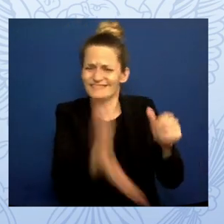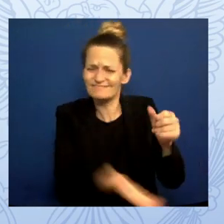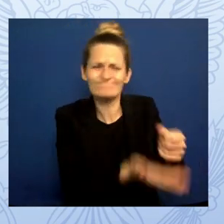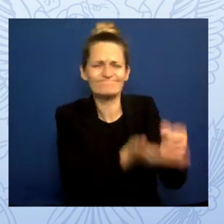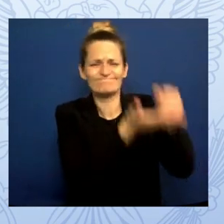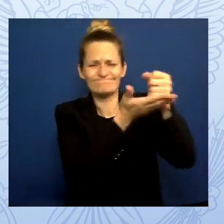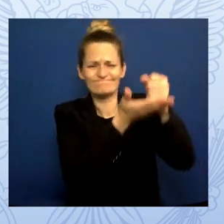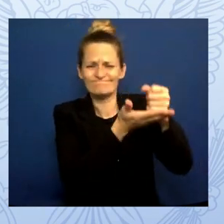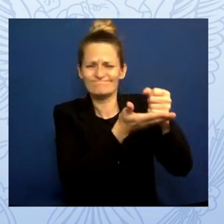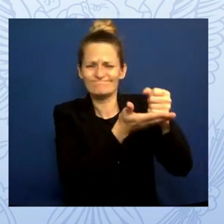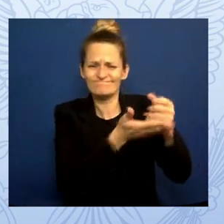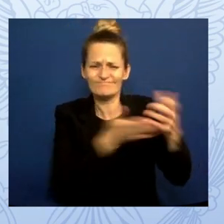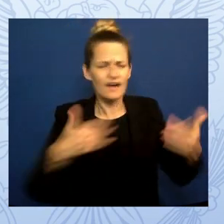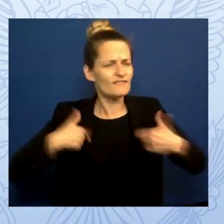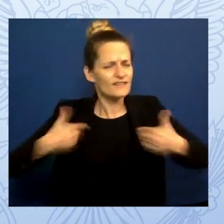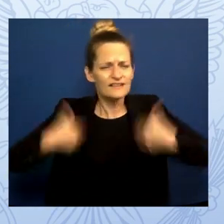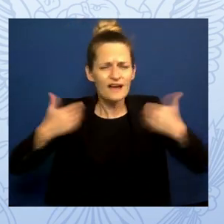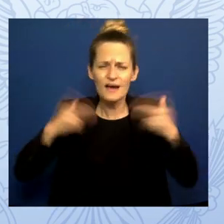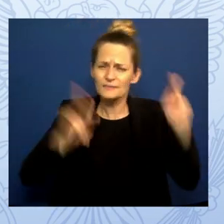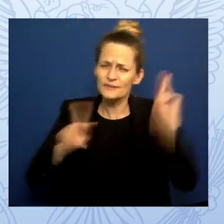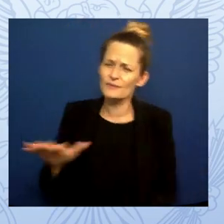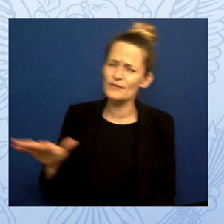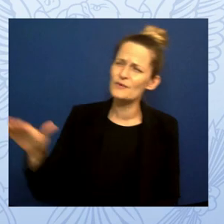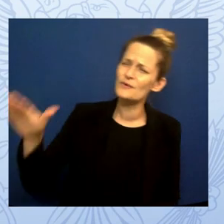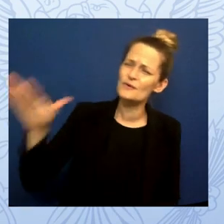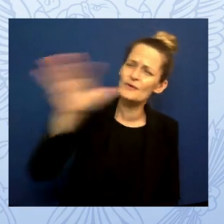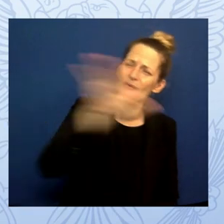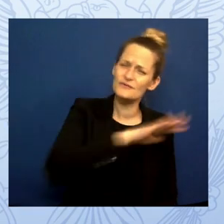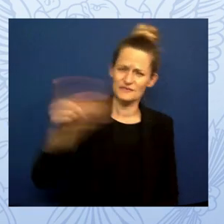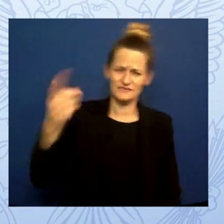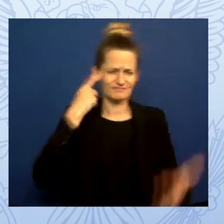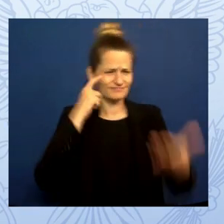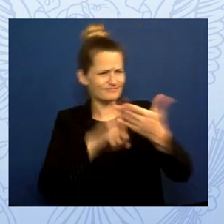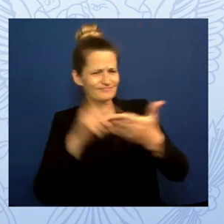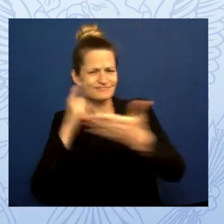you, and we will work together to make this better.